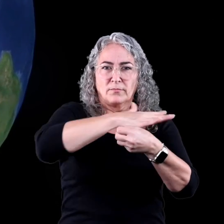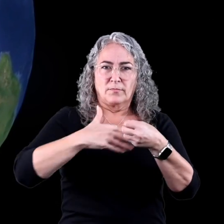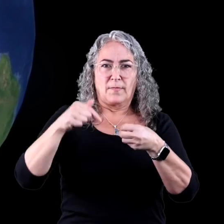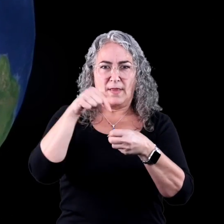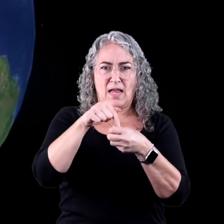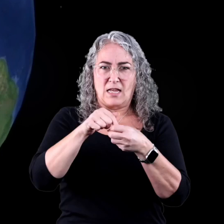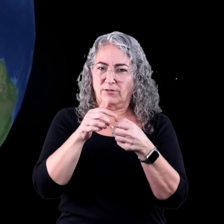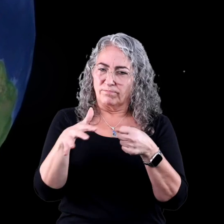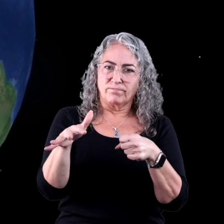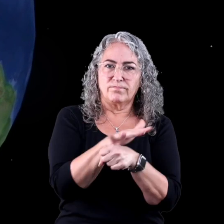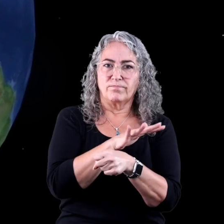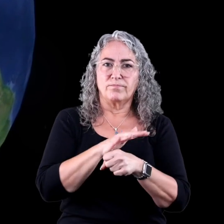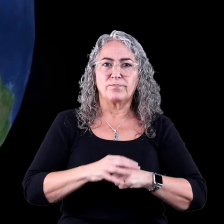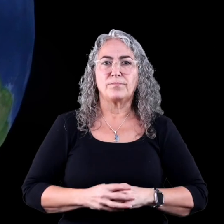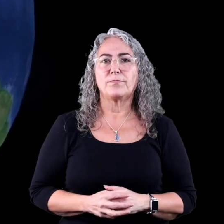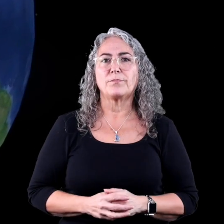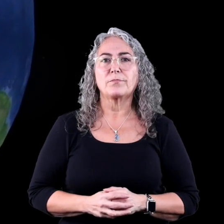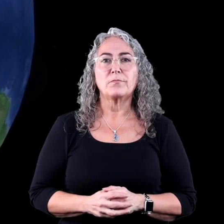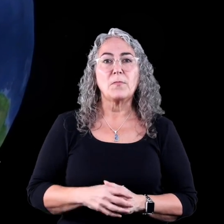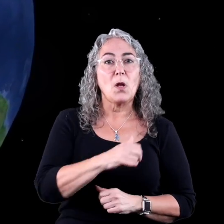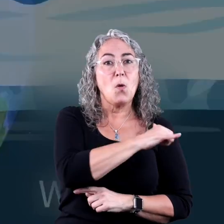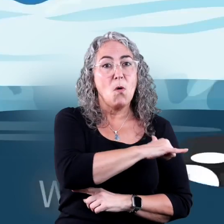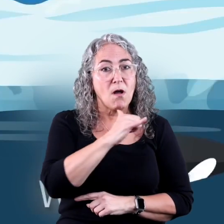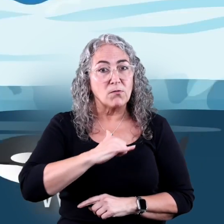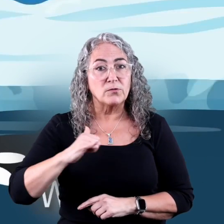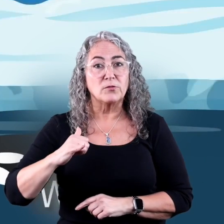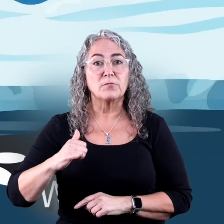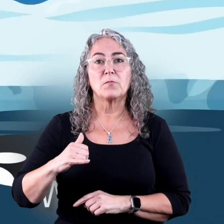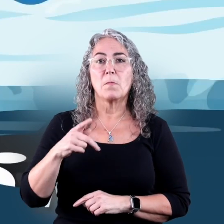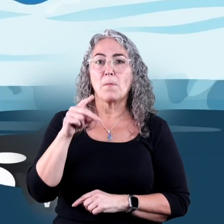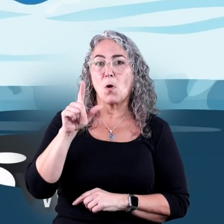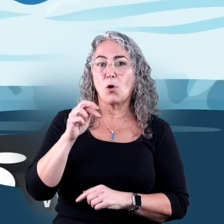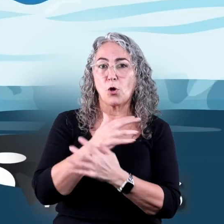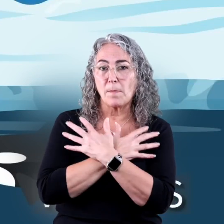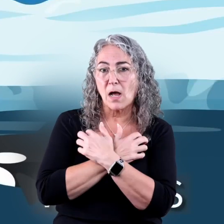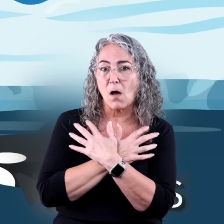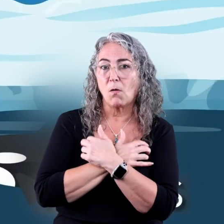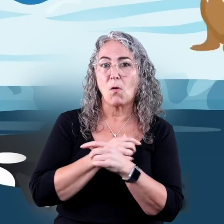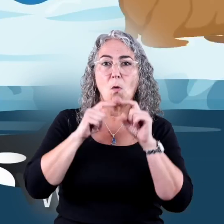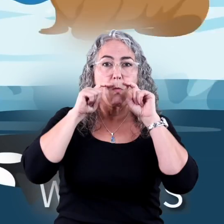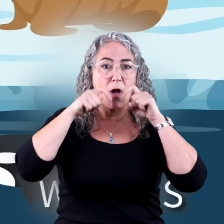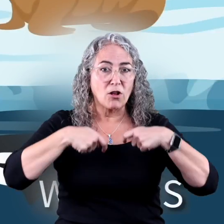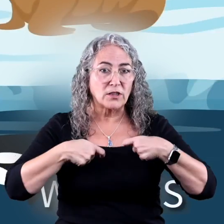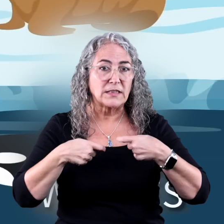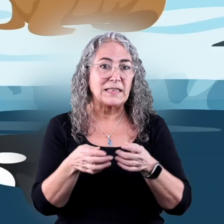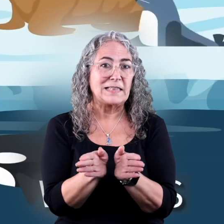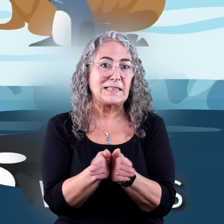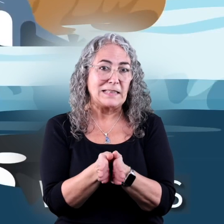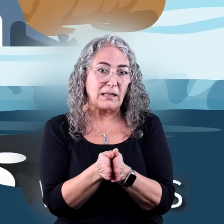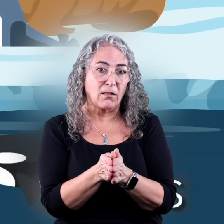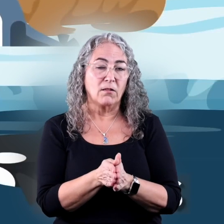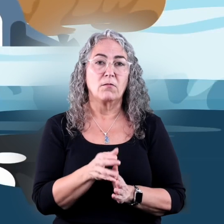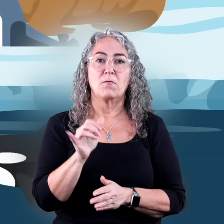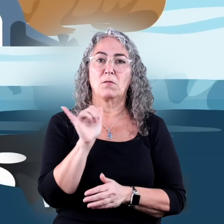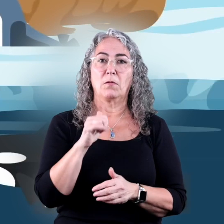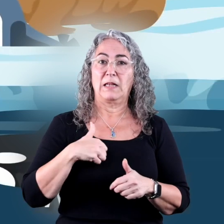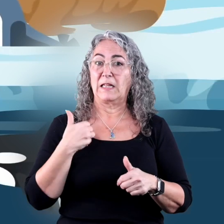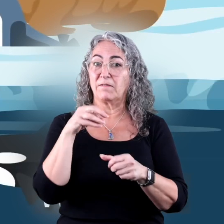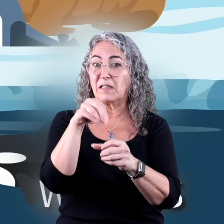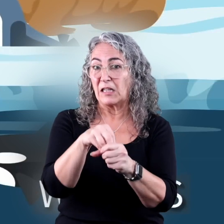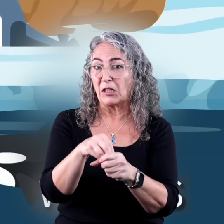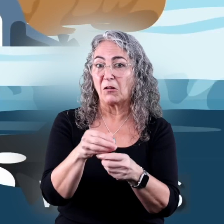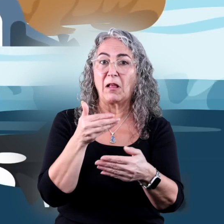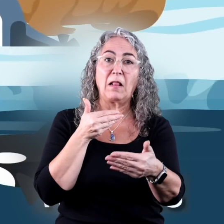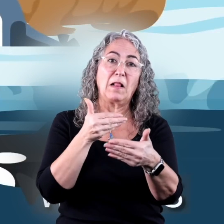surround this ocean entirely. Whales, polar bears, walruses, and seals live